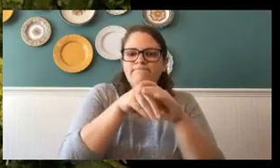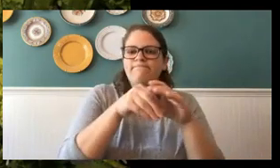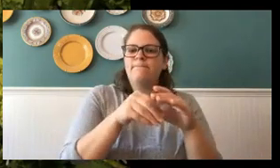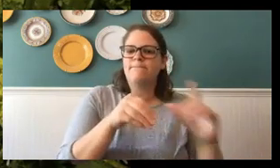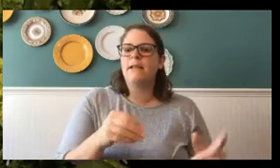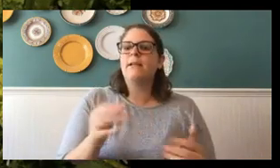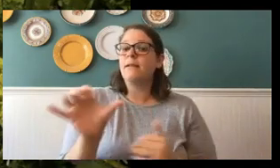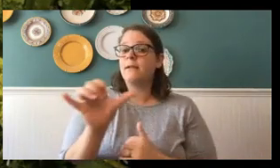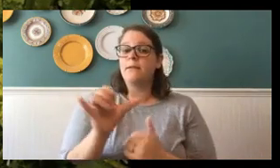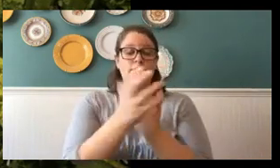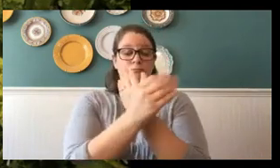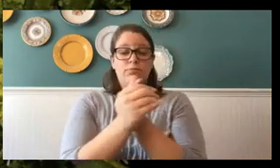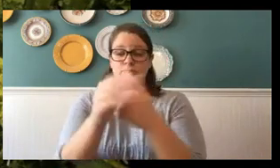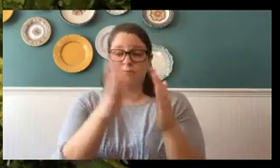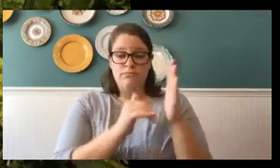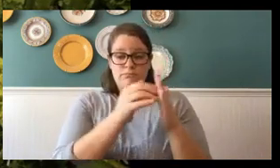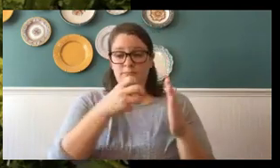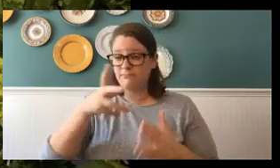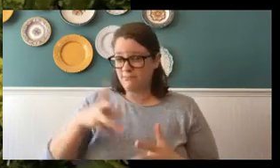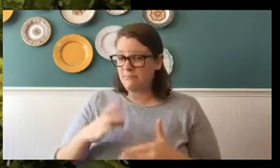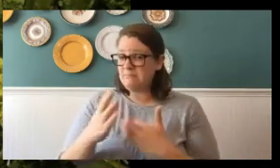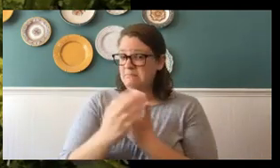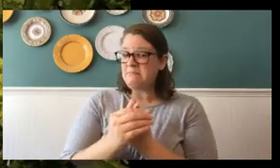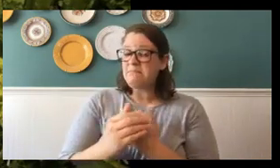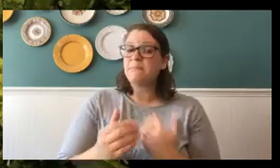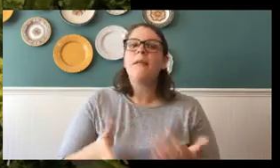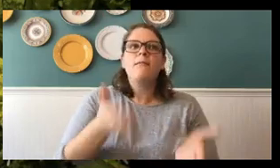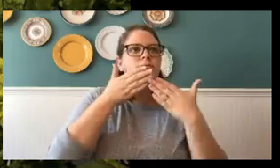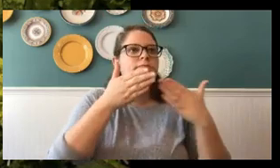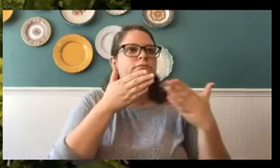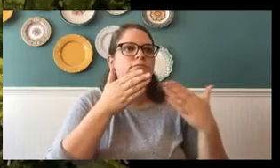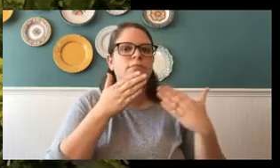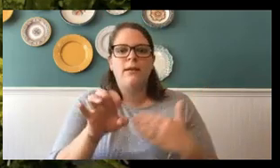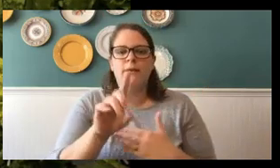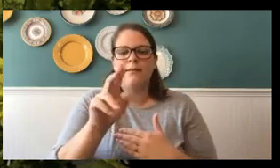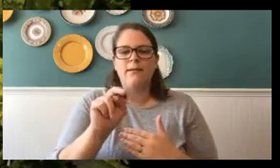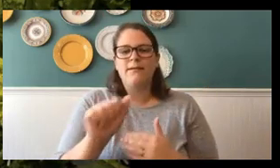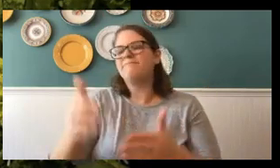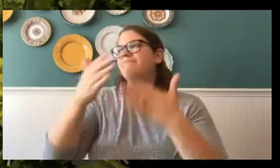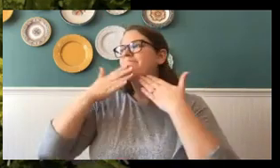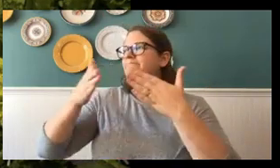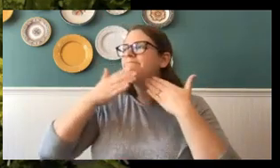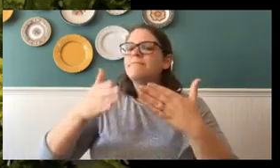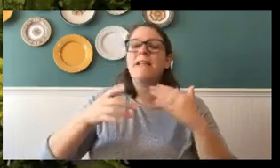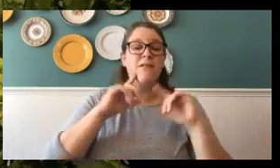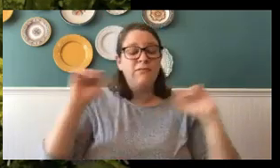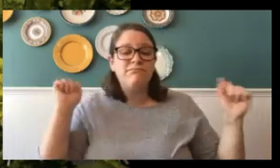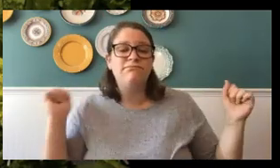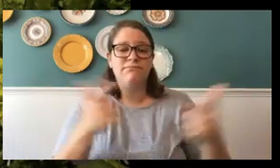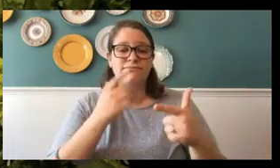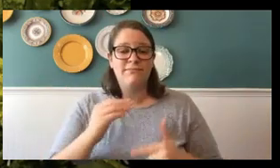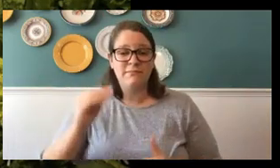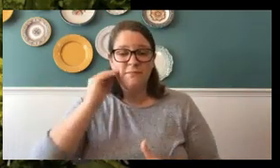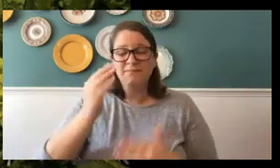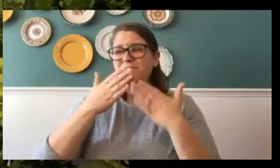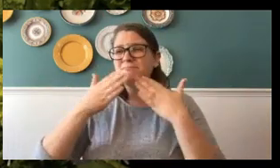Caterpillar Cups. Very good. Thank you so much, Edna. Well, thank you. And for everybody at home, thank